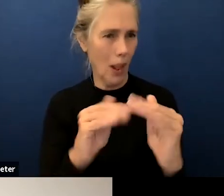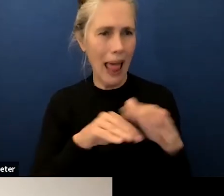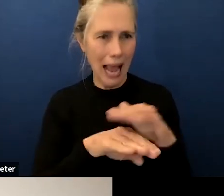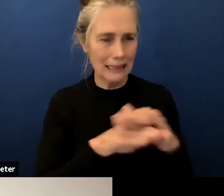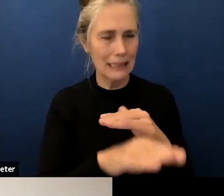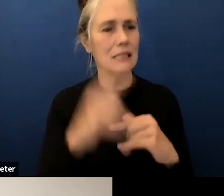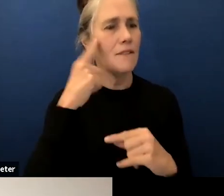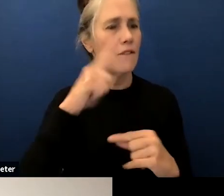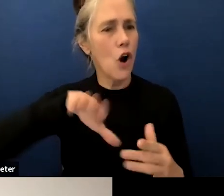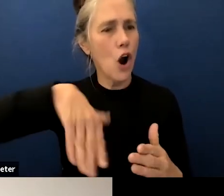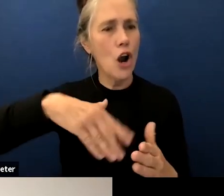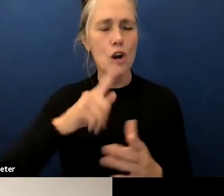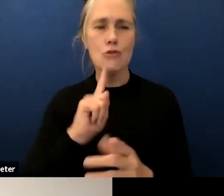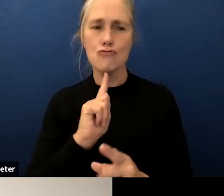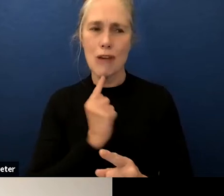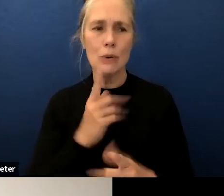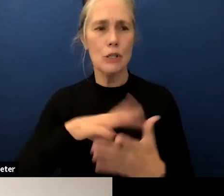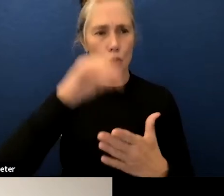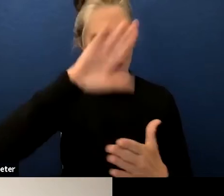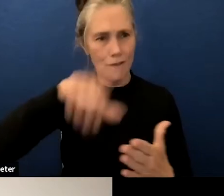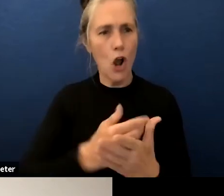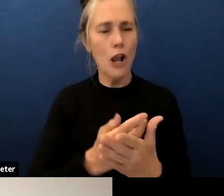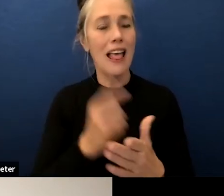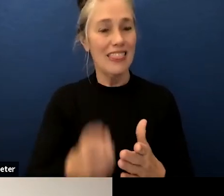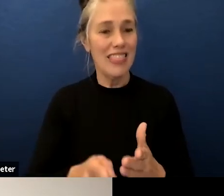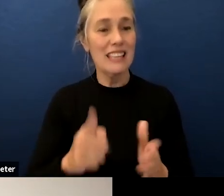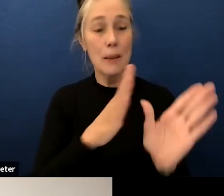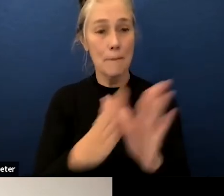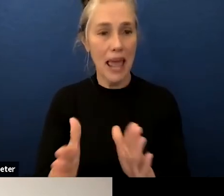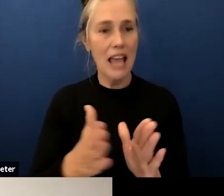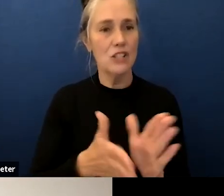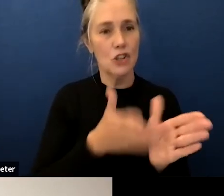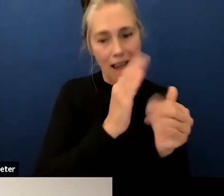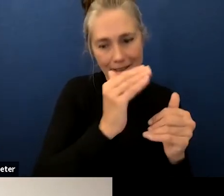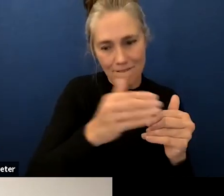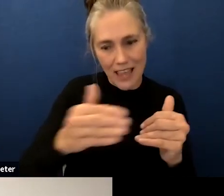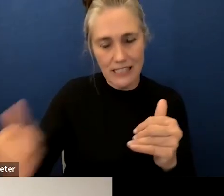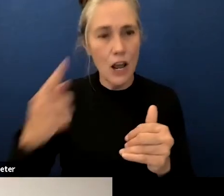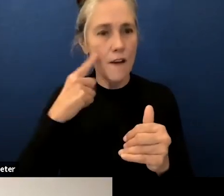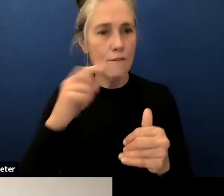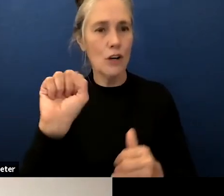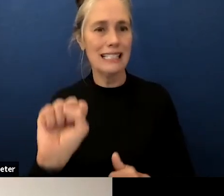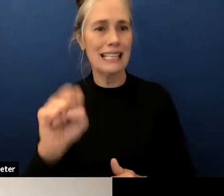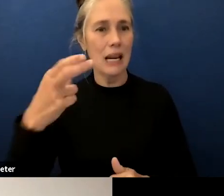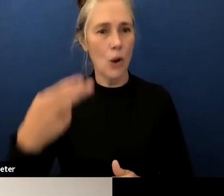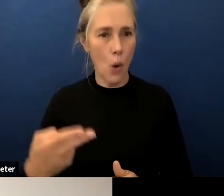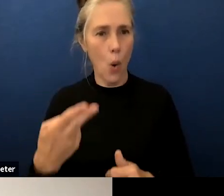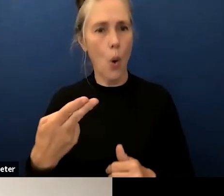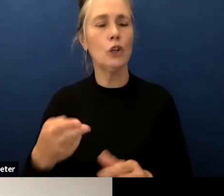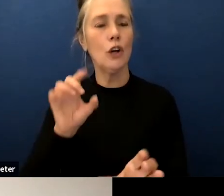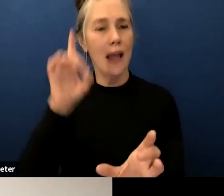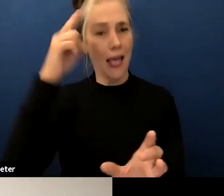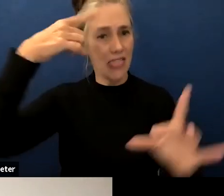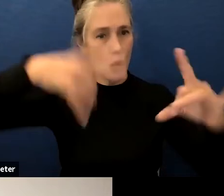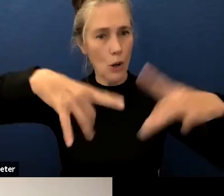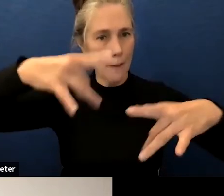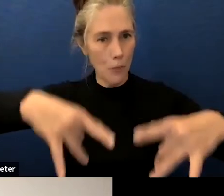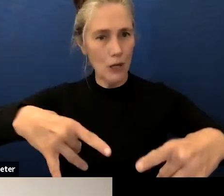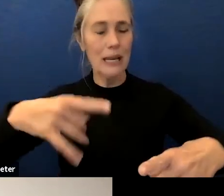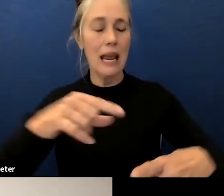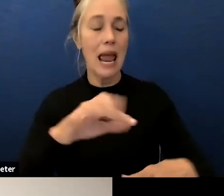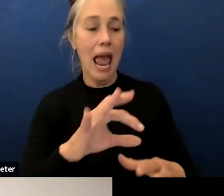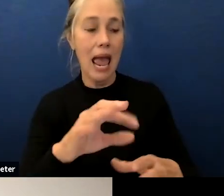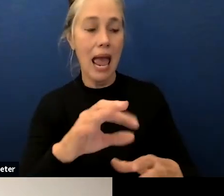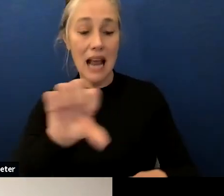all students this phased plan should include stakeholder input additional categories for identifying students as gifted